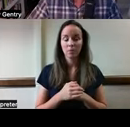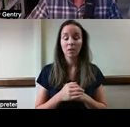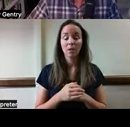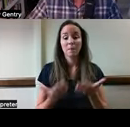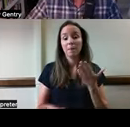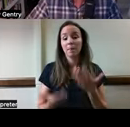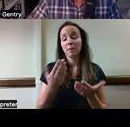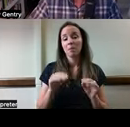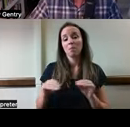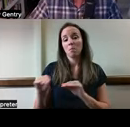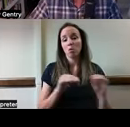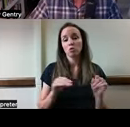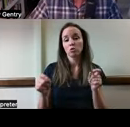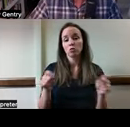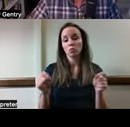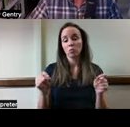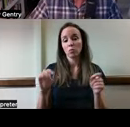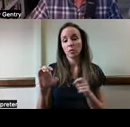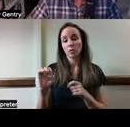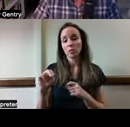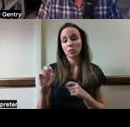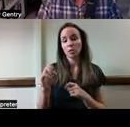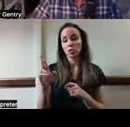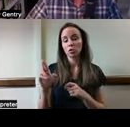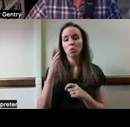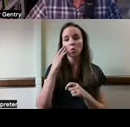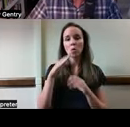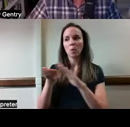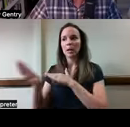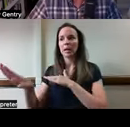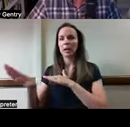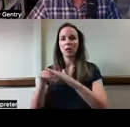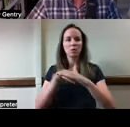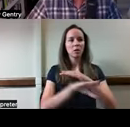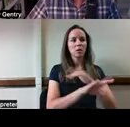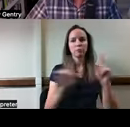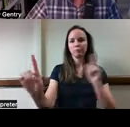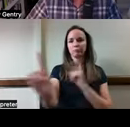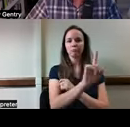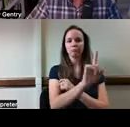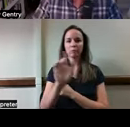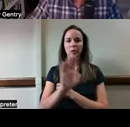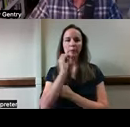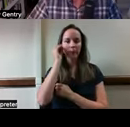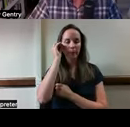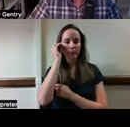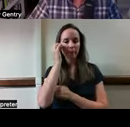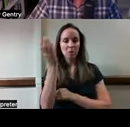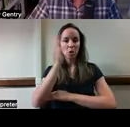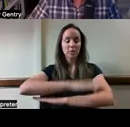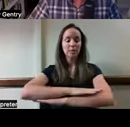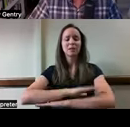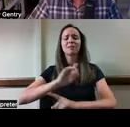sensors in different rooms of your house to track when you go in and out of those rooms during the day. And the idea behind all of this